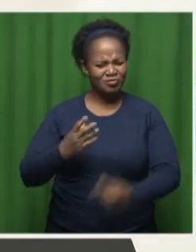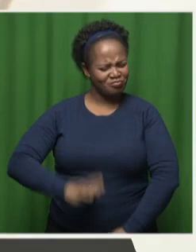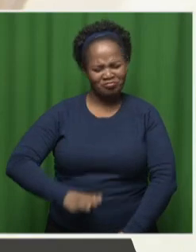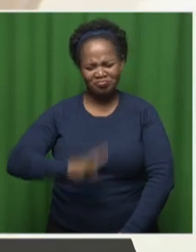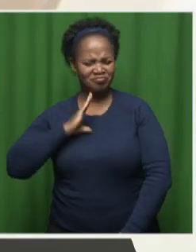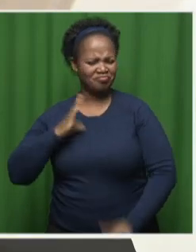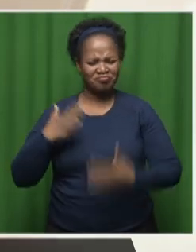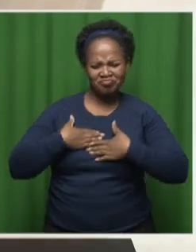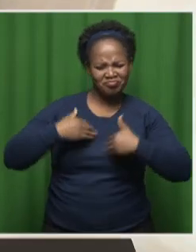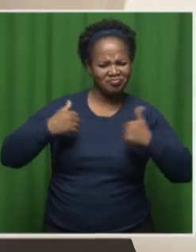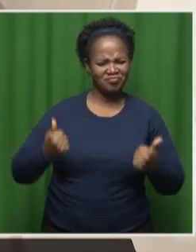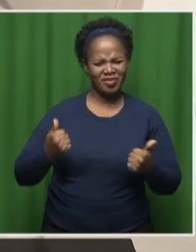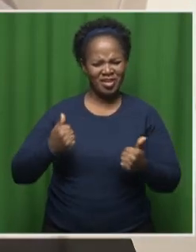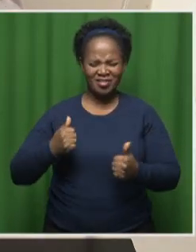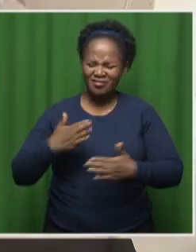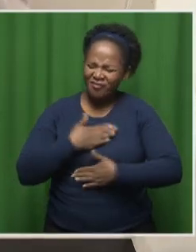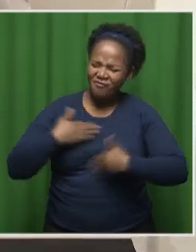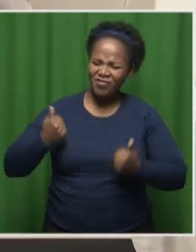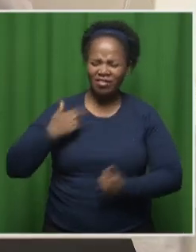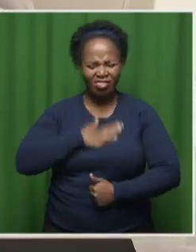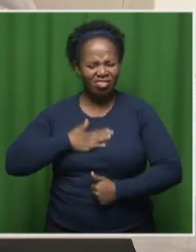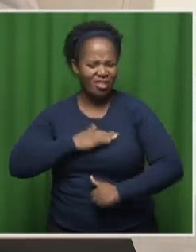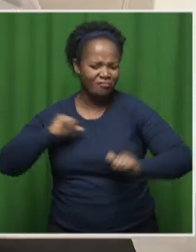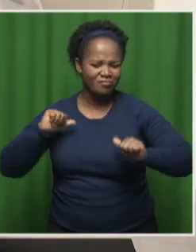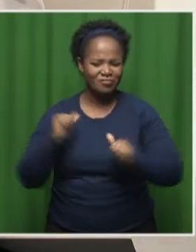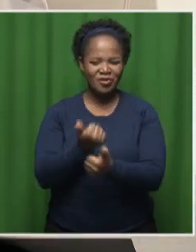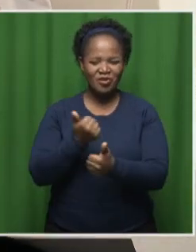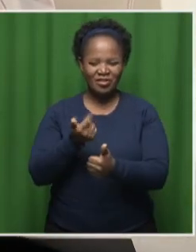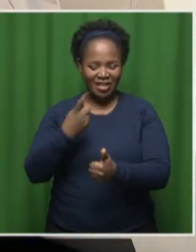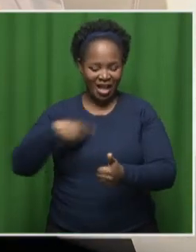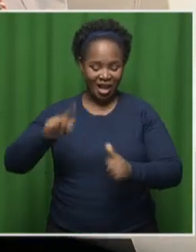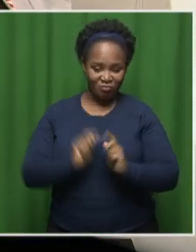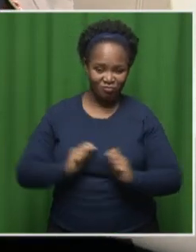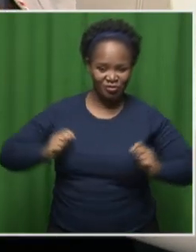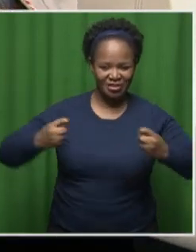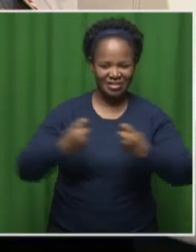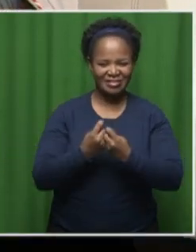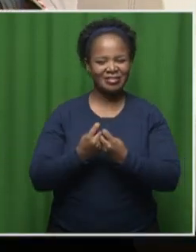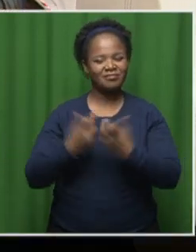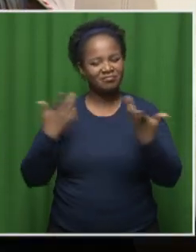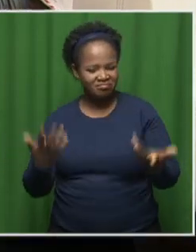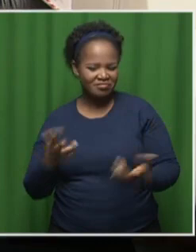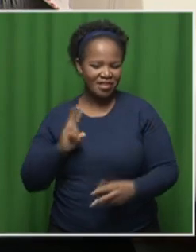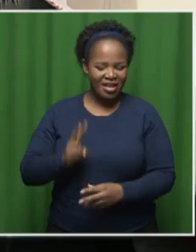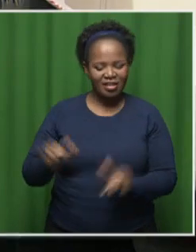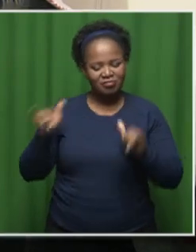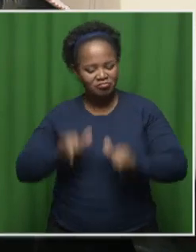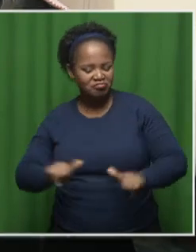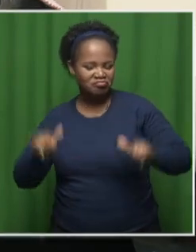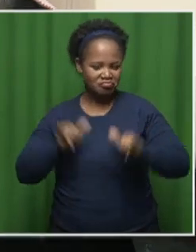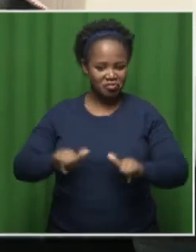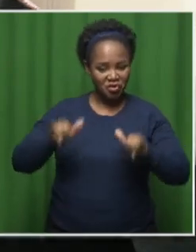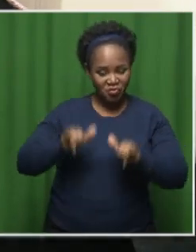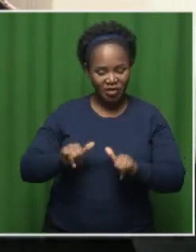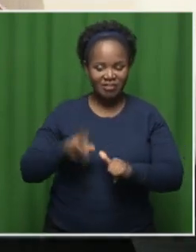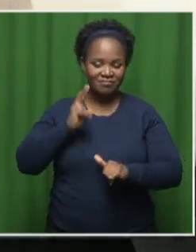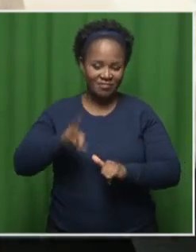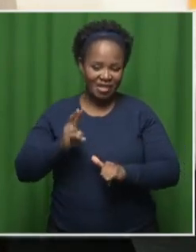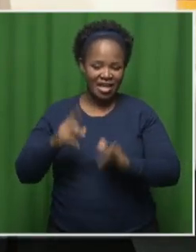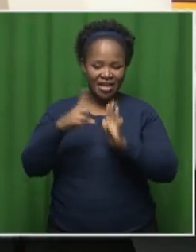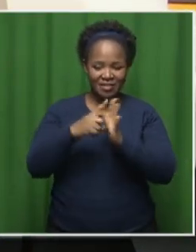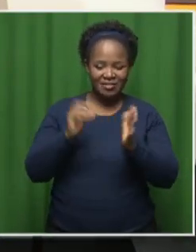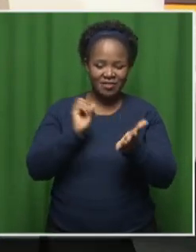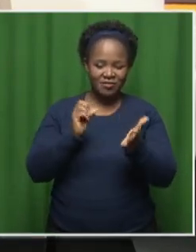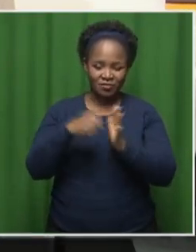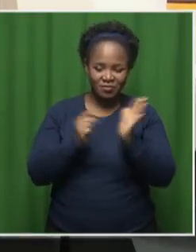good about our panel session afterwards. And then you just wait for another week and then on the 15th of August was the announcement.